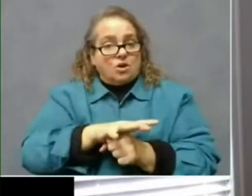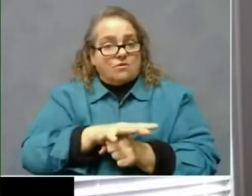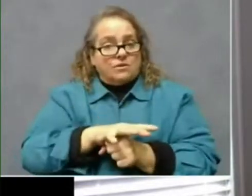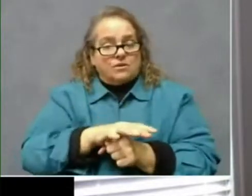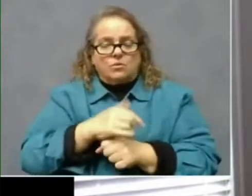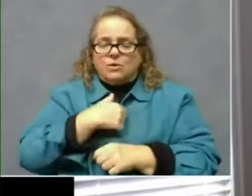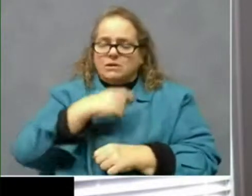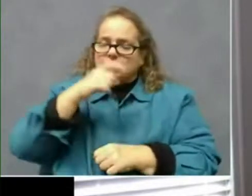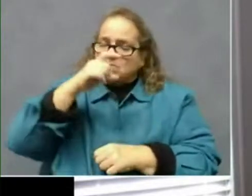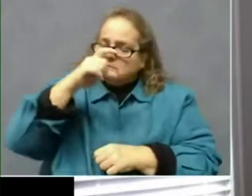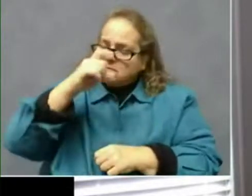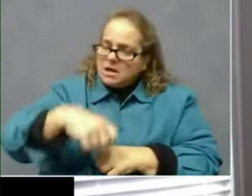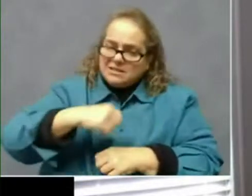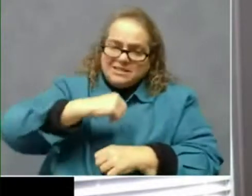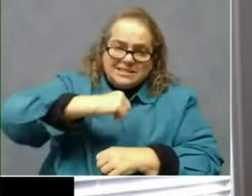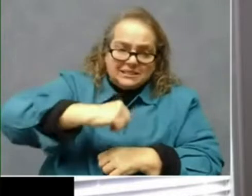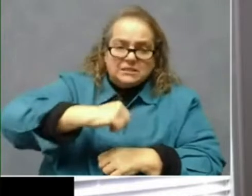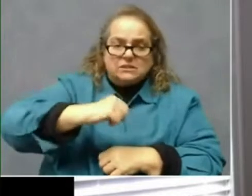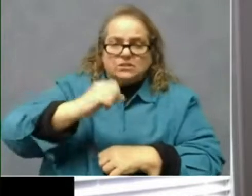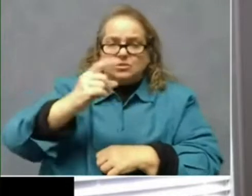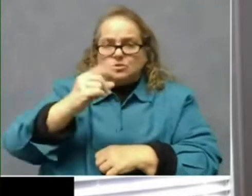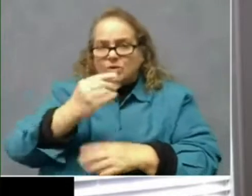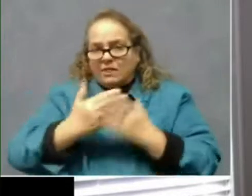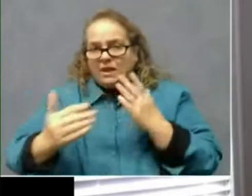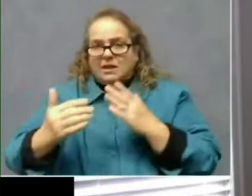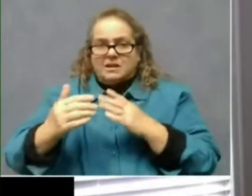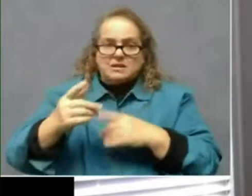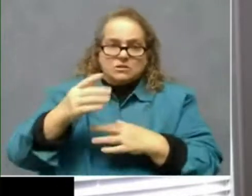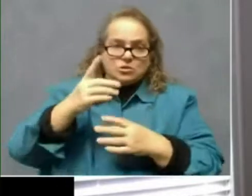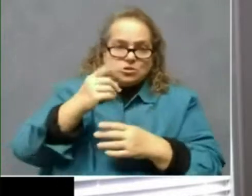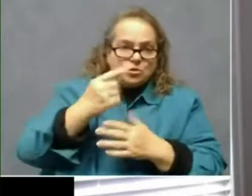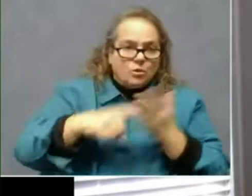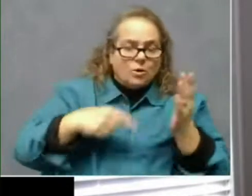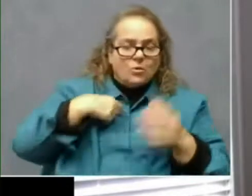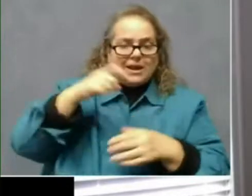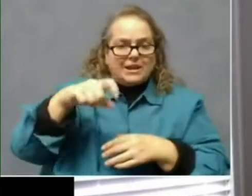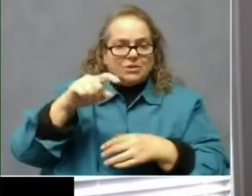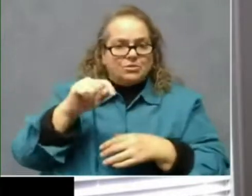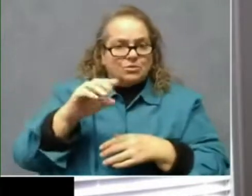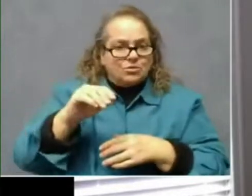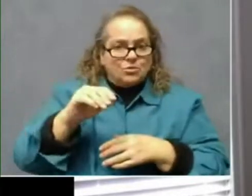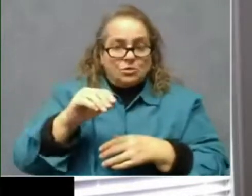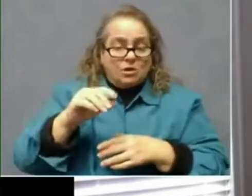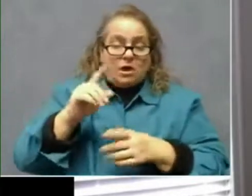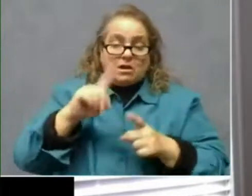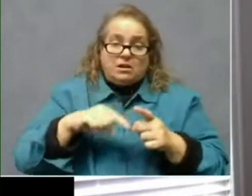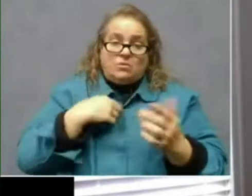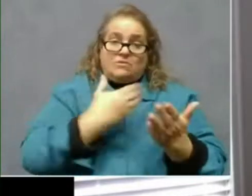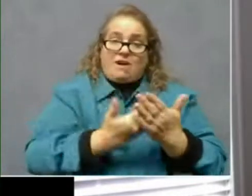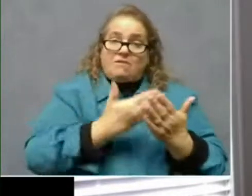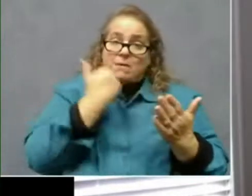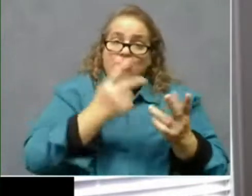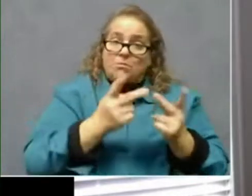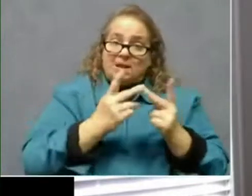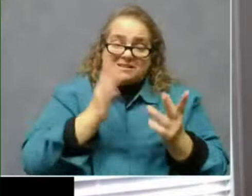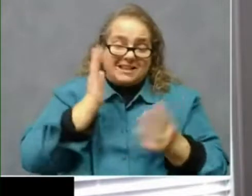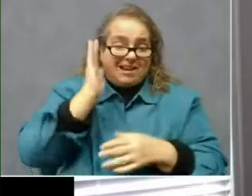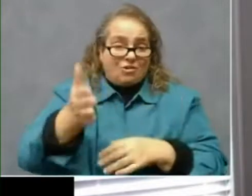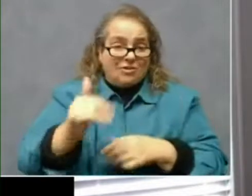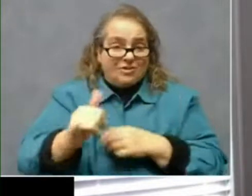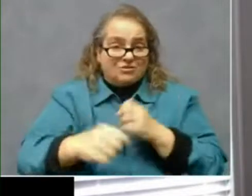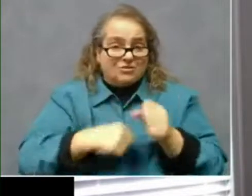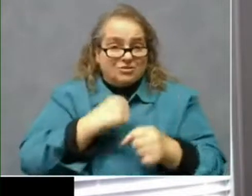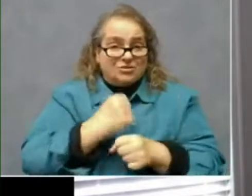until we get enough people vaccinated to get to a better place, which won't happen until later this year. I'd now like to turn our